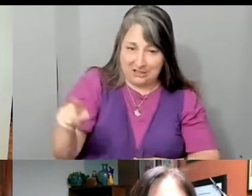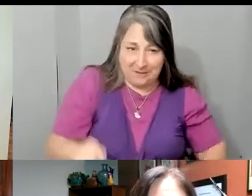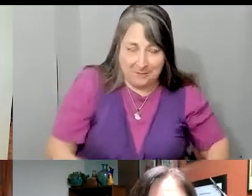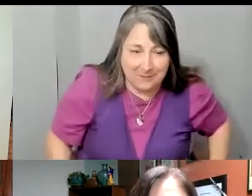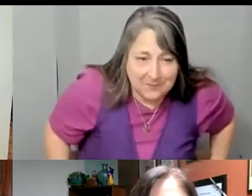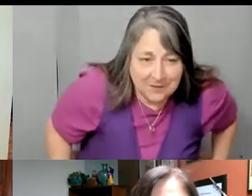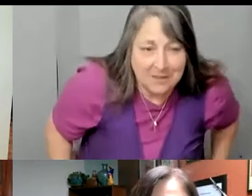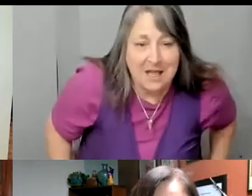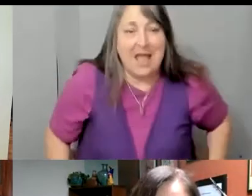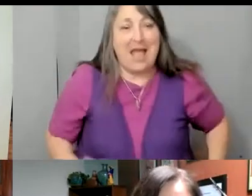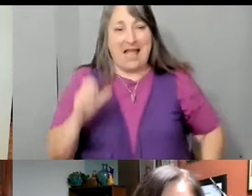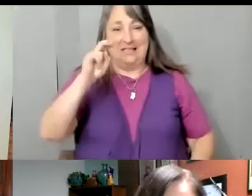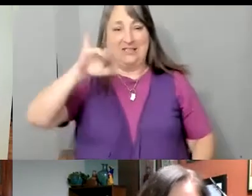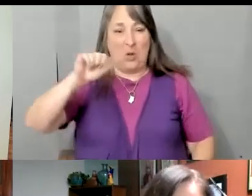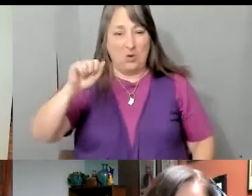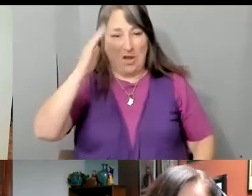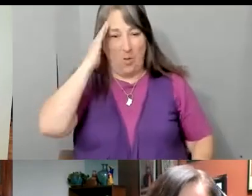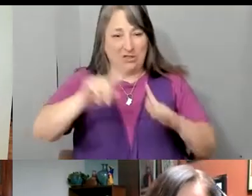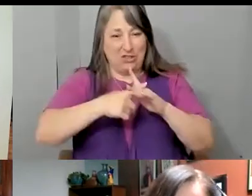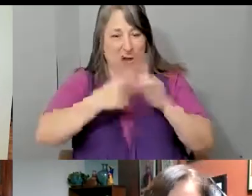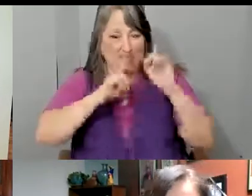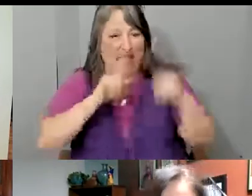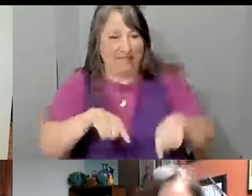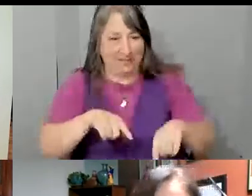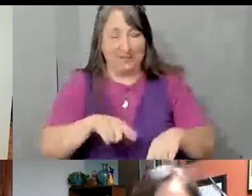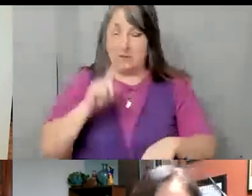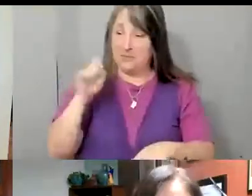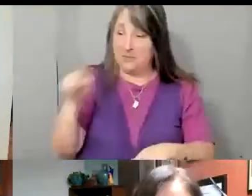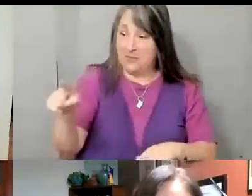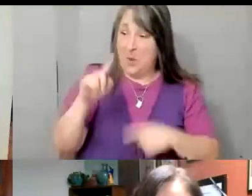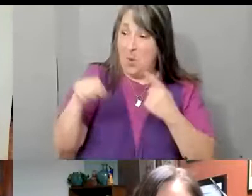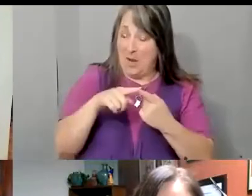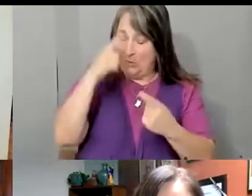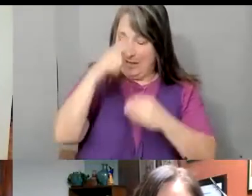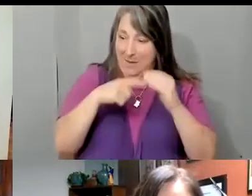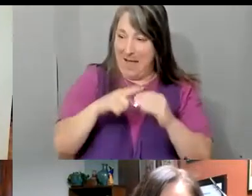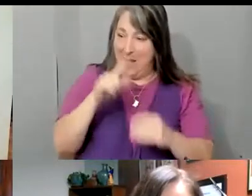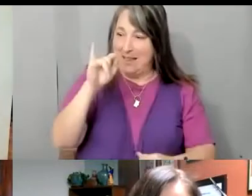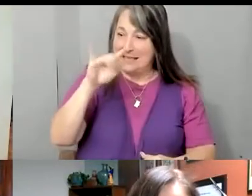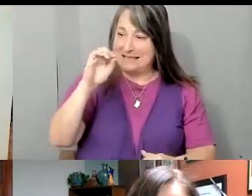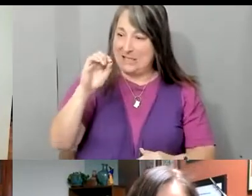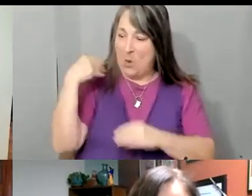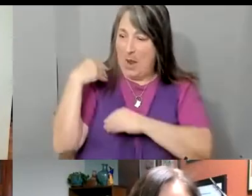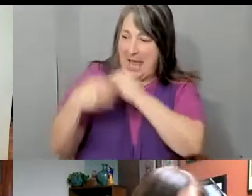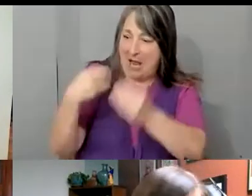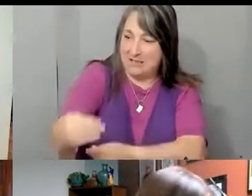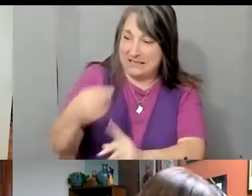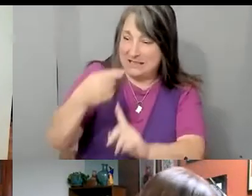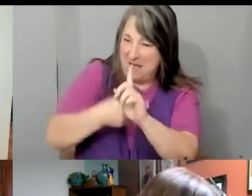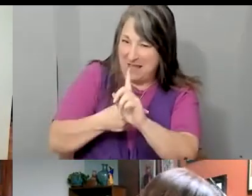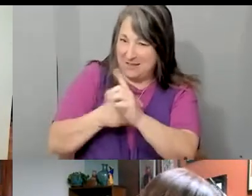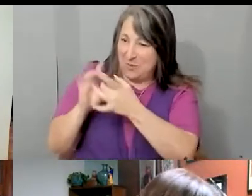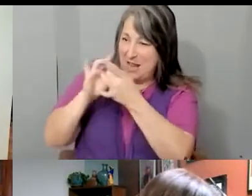going to have Sonia kick us off, and that is, when you think of Latino Heritage Month, with respect to the political